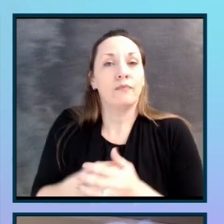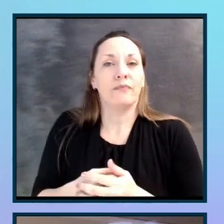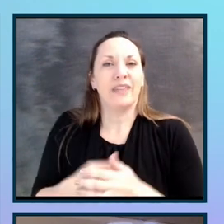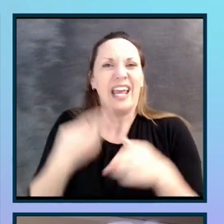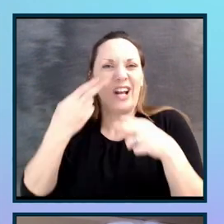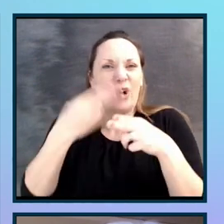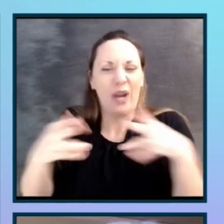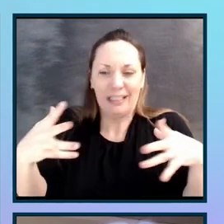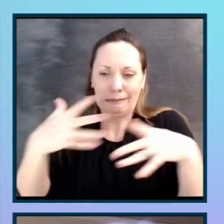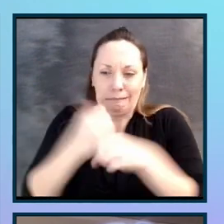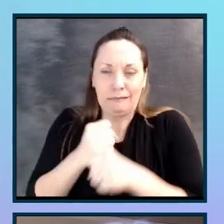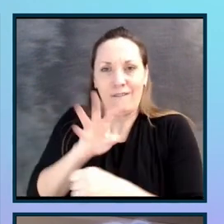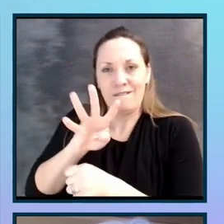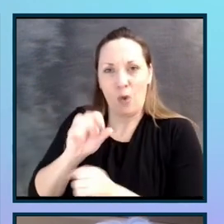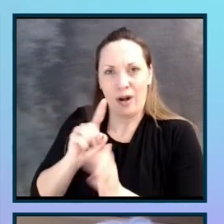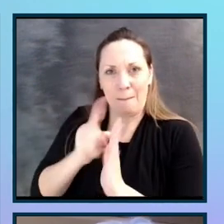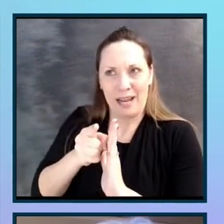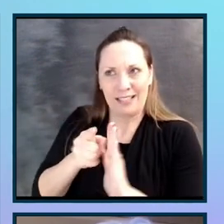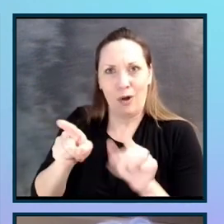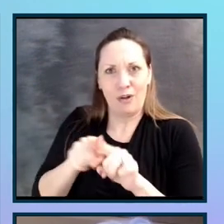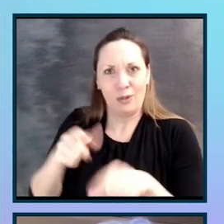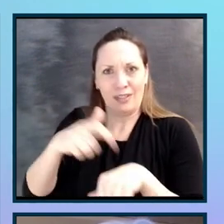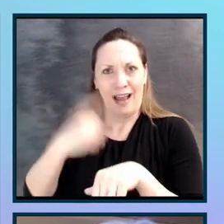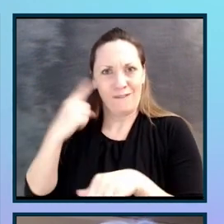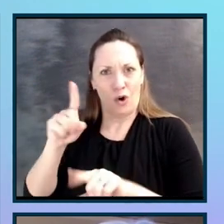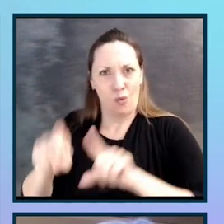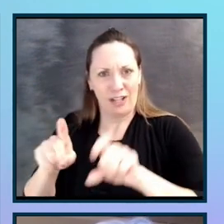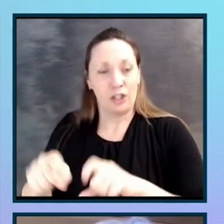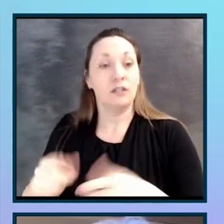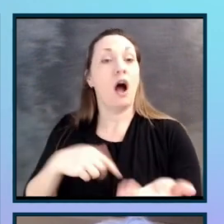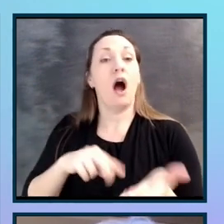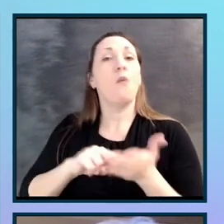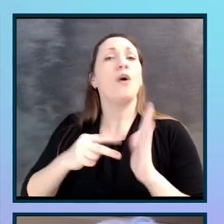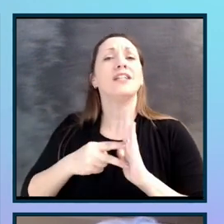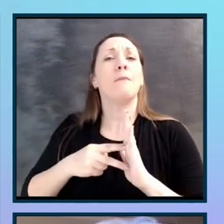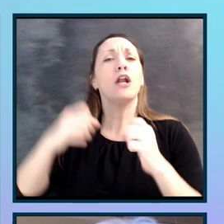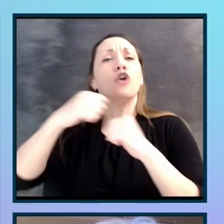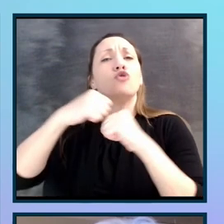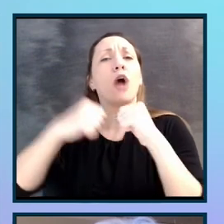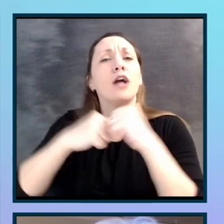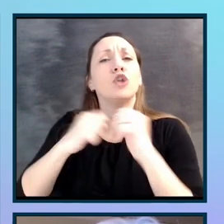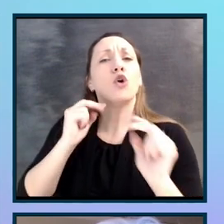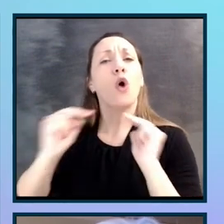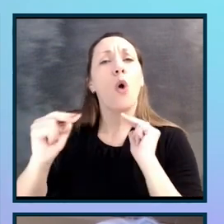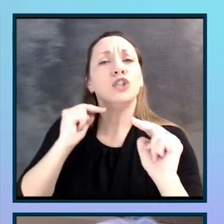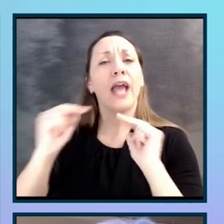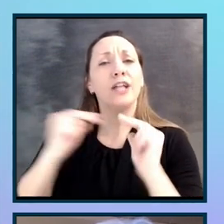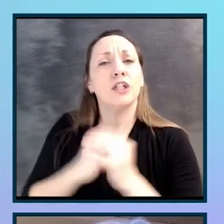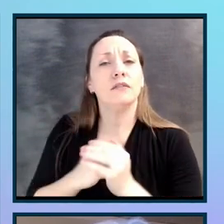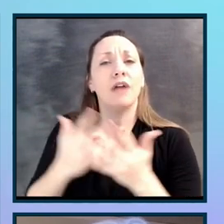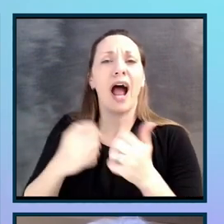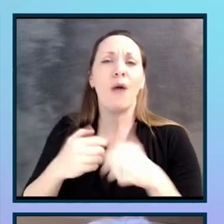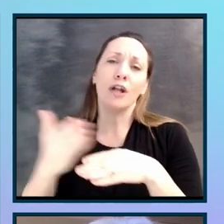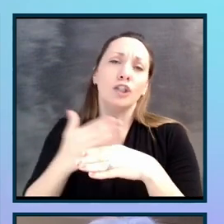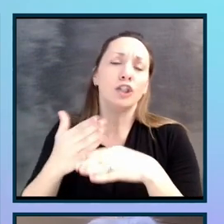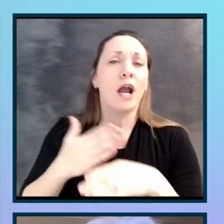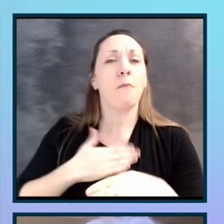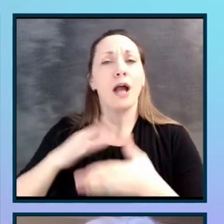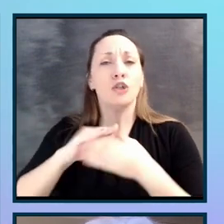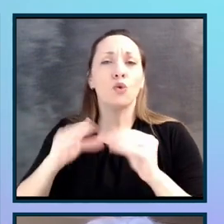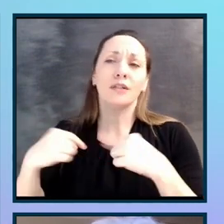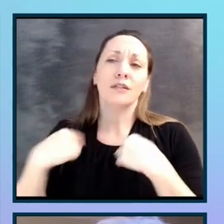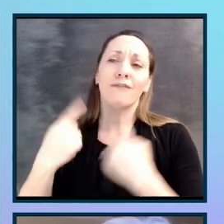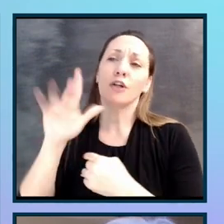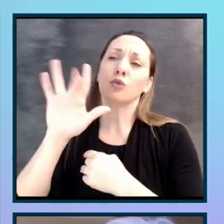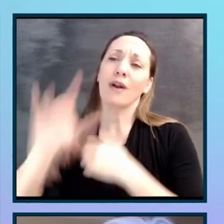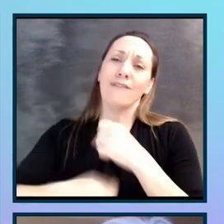minutes plus time for questions. What is structured negotiation? I want to share some stories of the 25 plus years. I want to talk about the